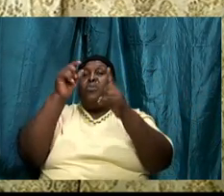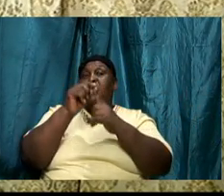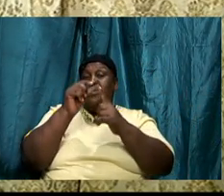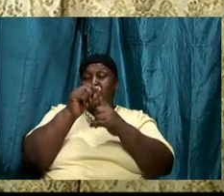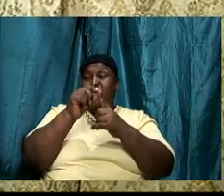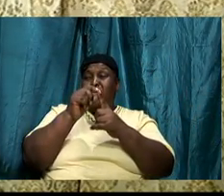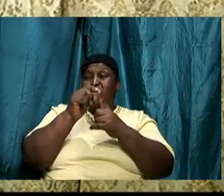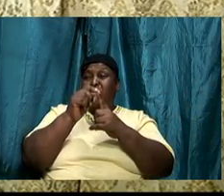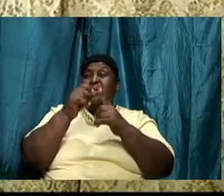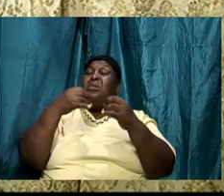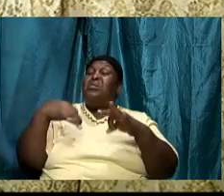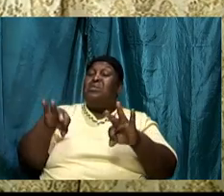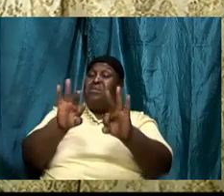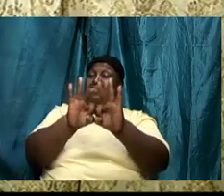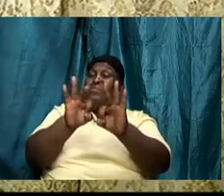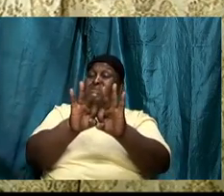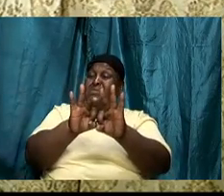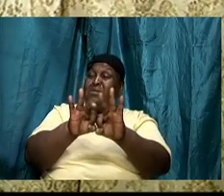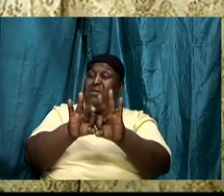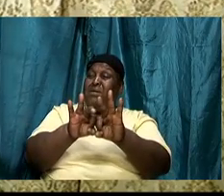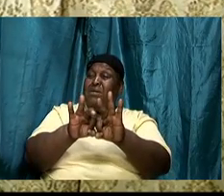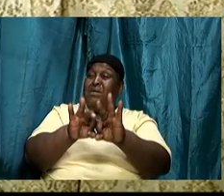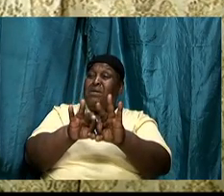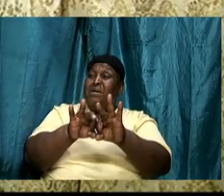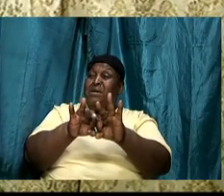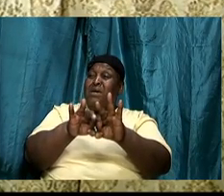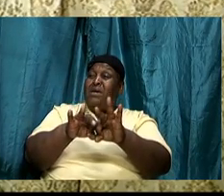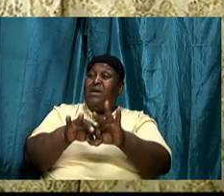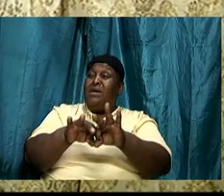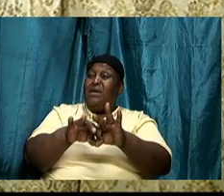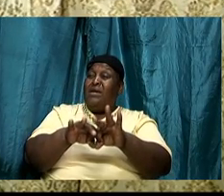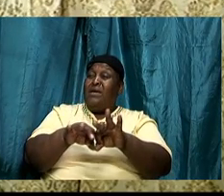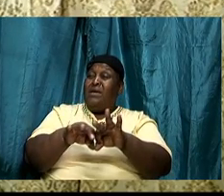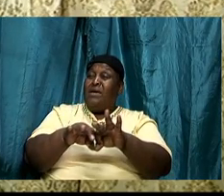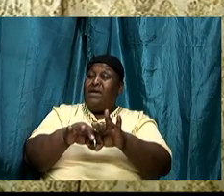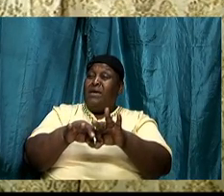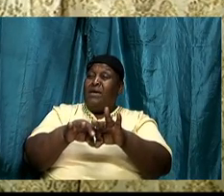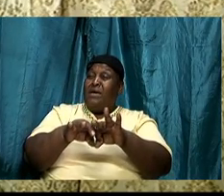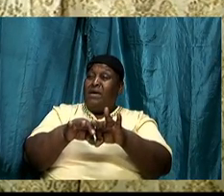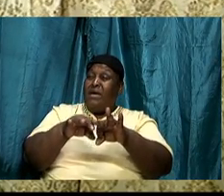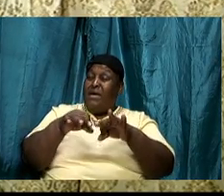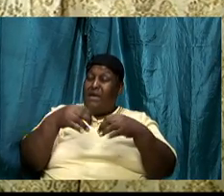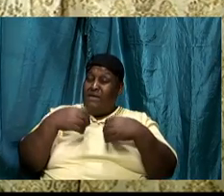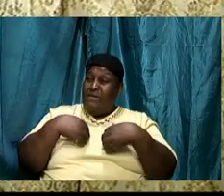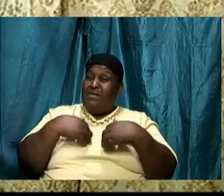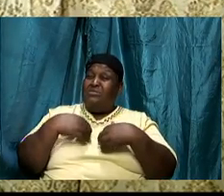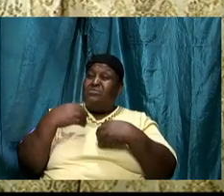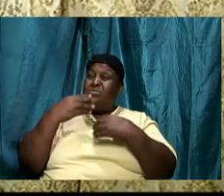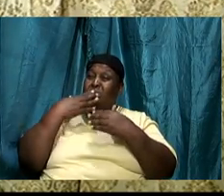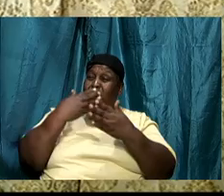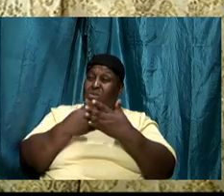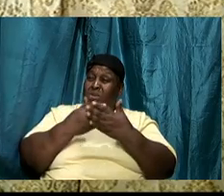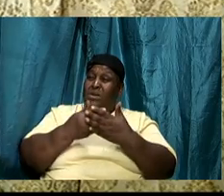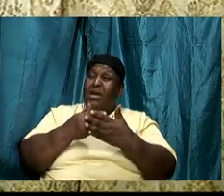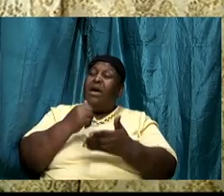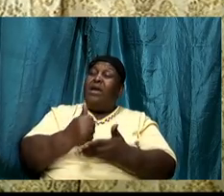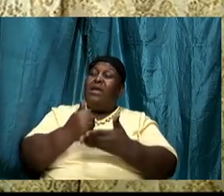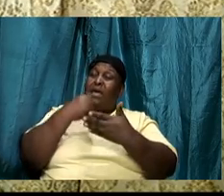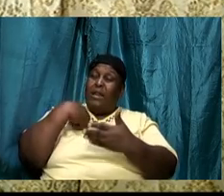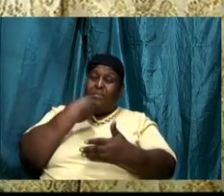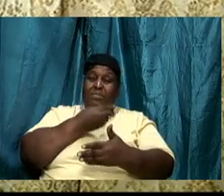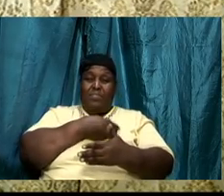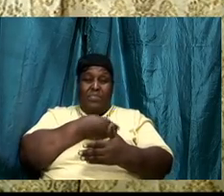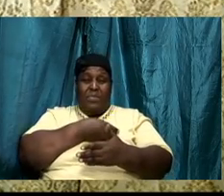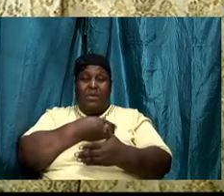its importance its impact and how it will help us to be